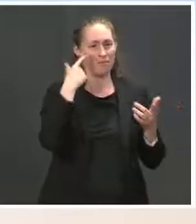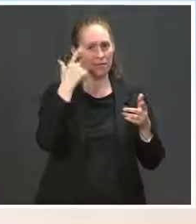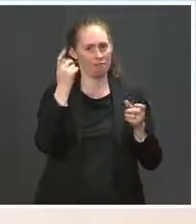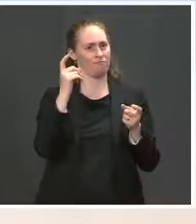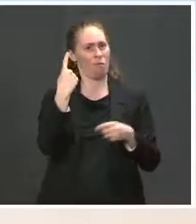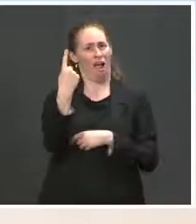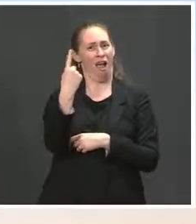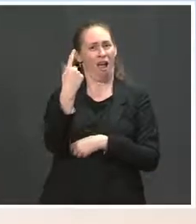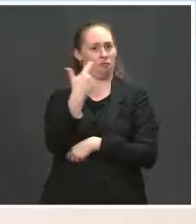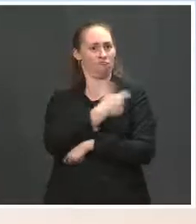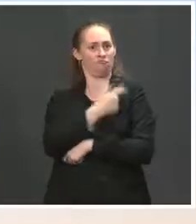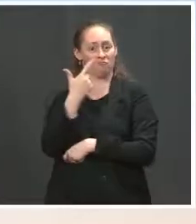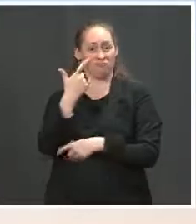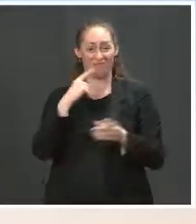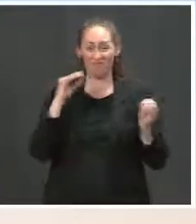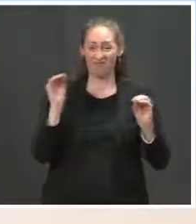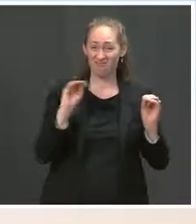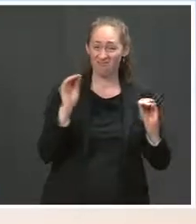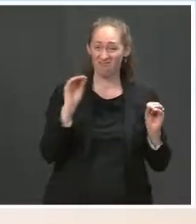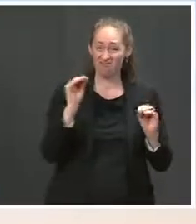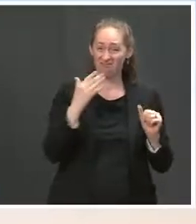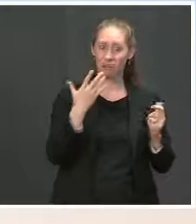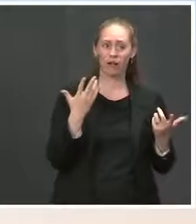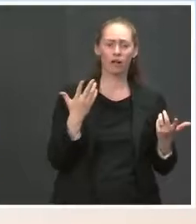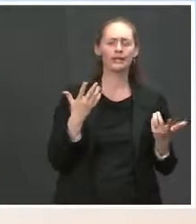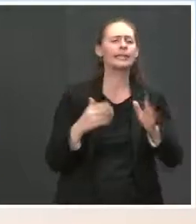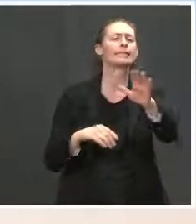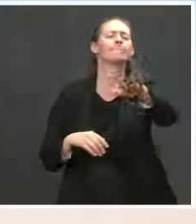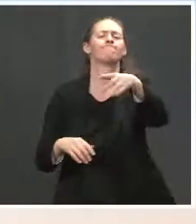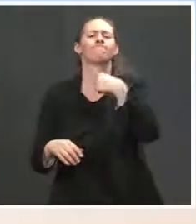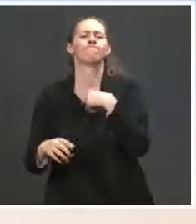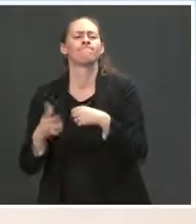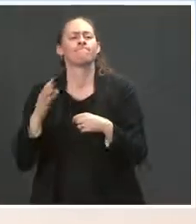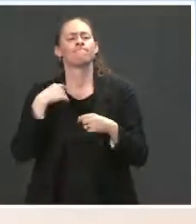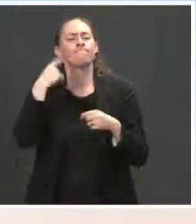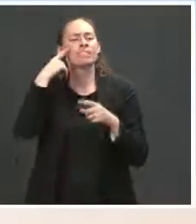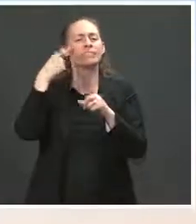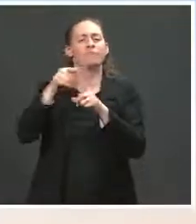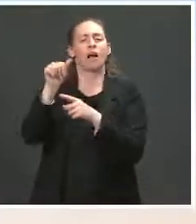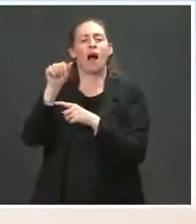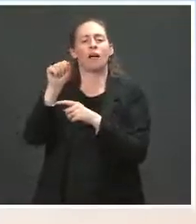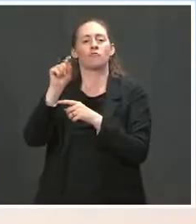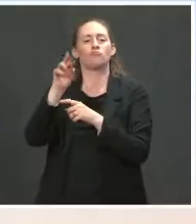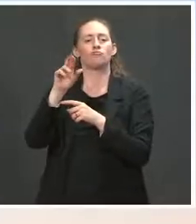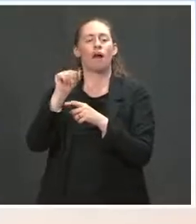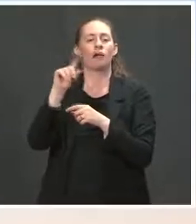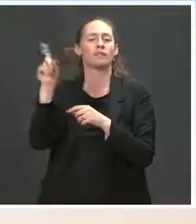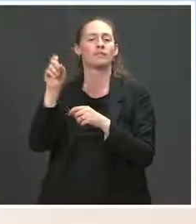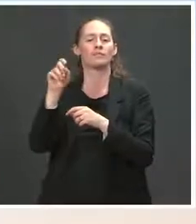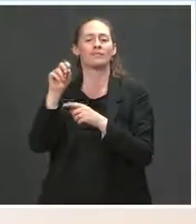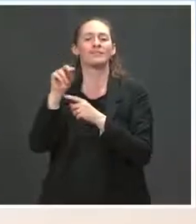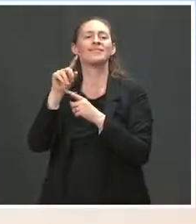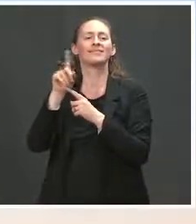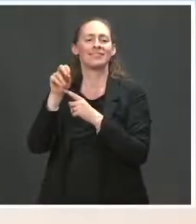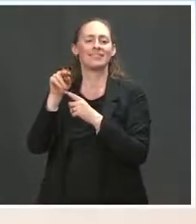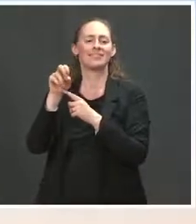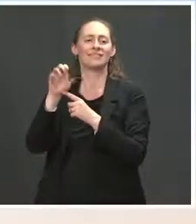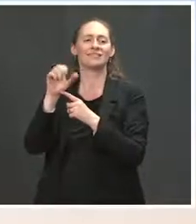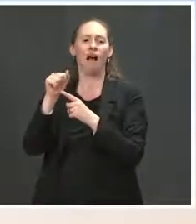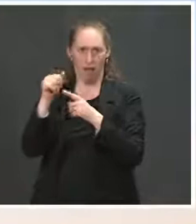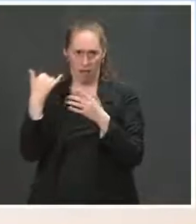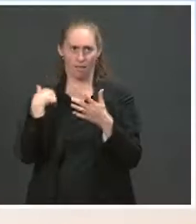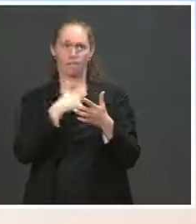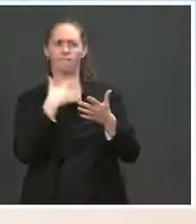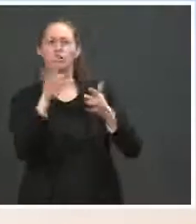vaccine? Well, I think some of the AstraZeneca doses did come from there, but that have gone to other countries. But I will say that